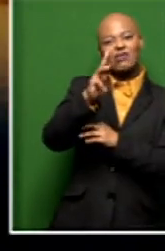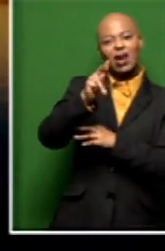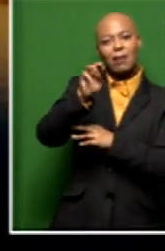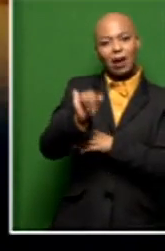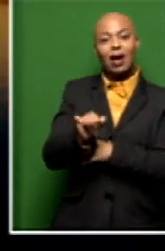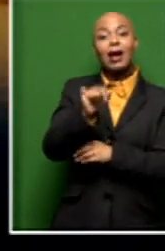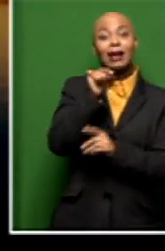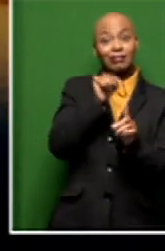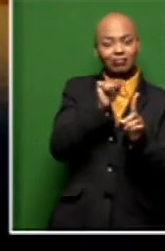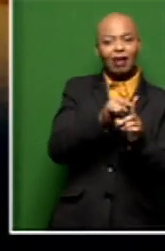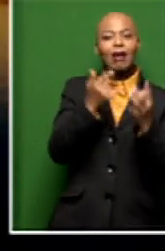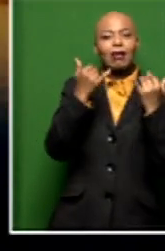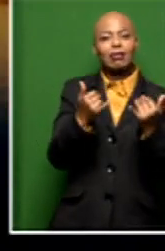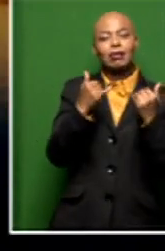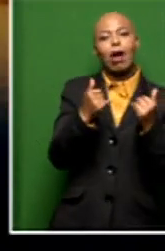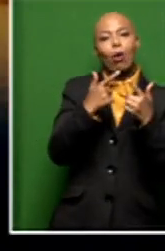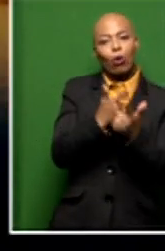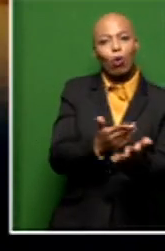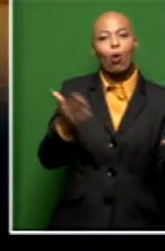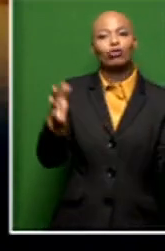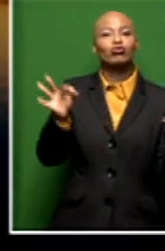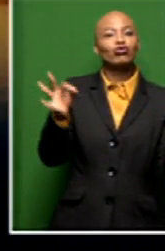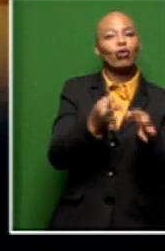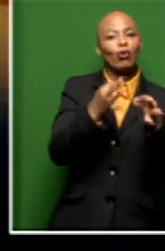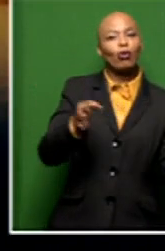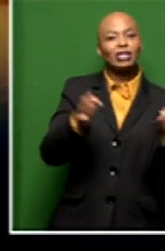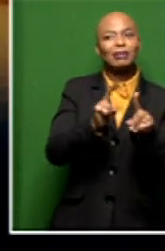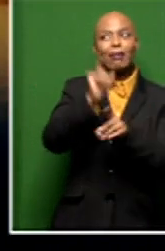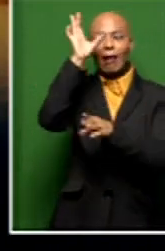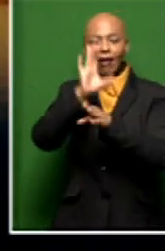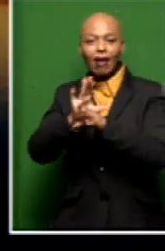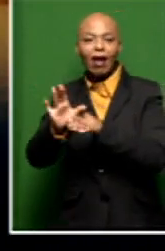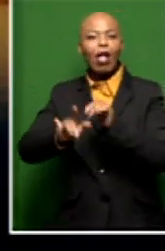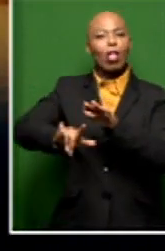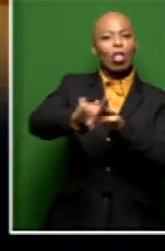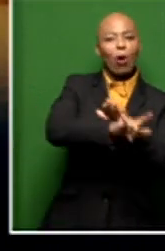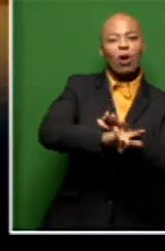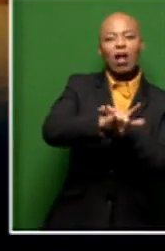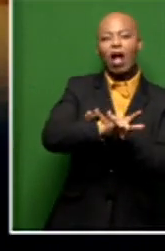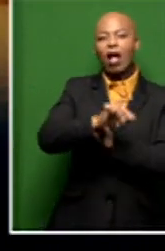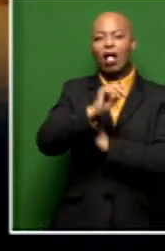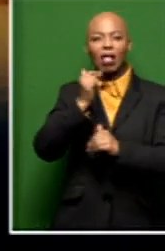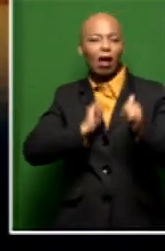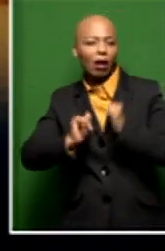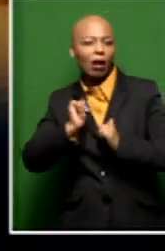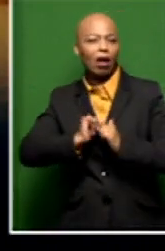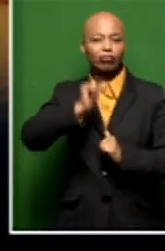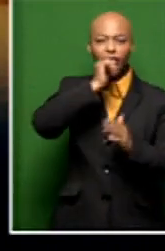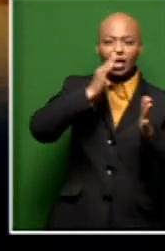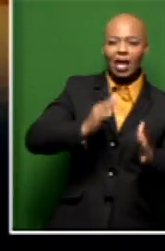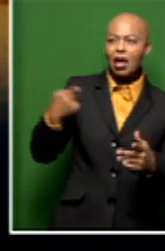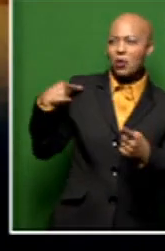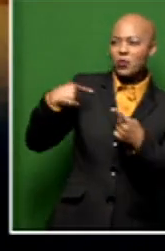speakeasy venue has launched the music and acting careers of many local artists for more than 40 years, breaking down